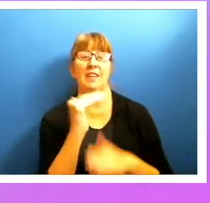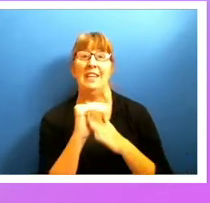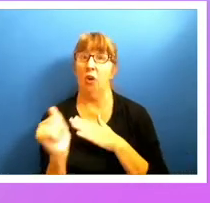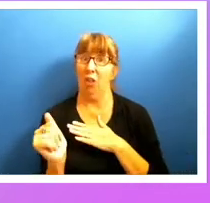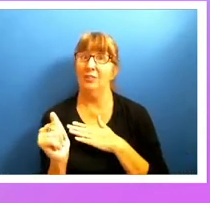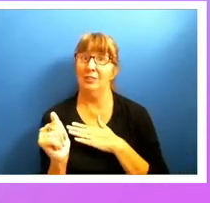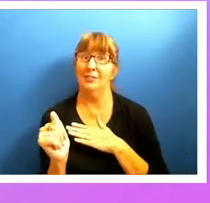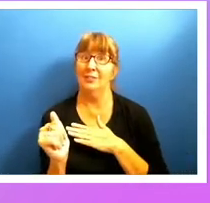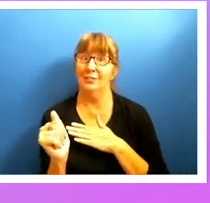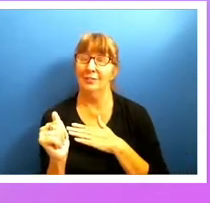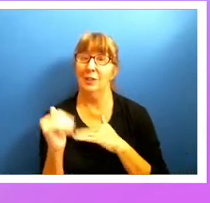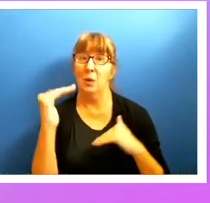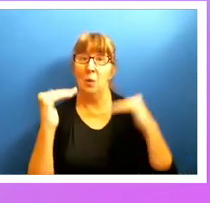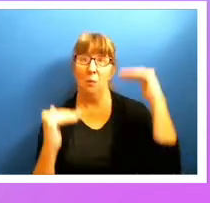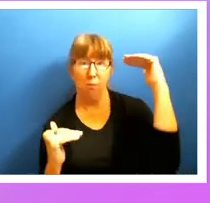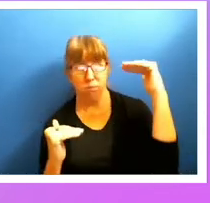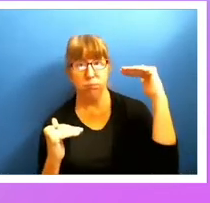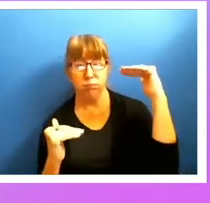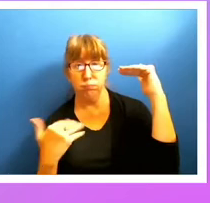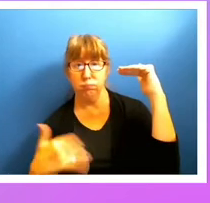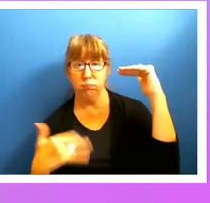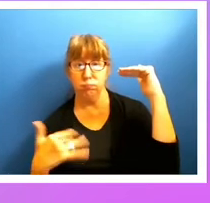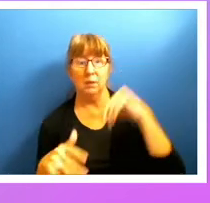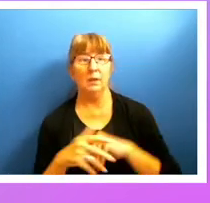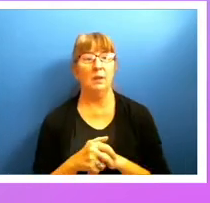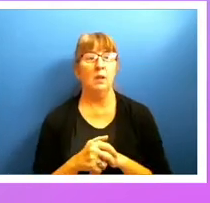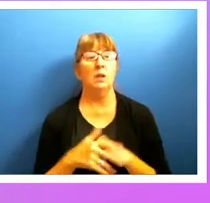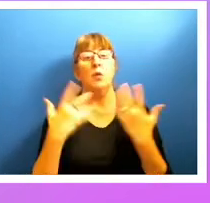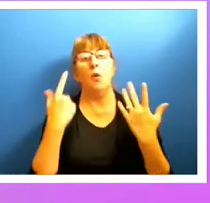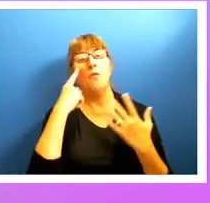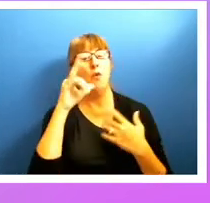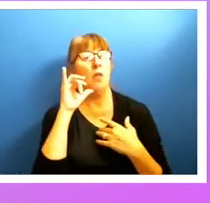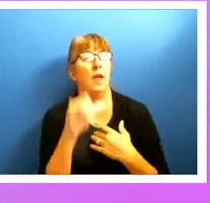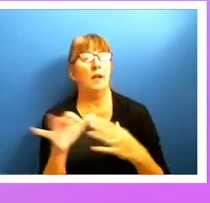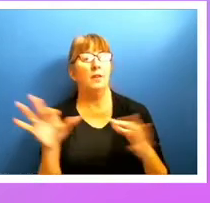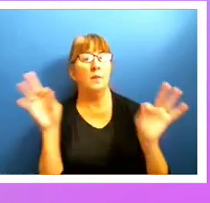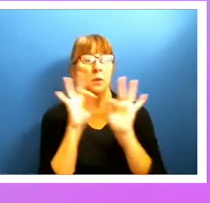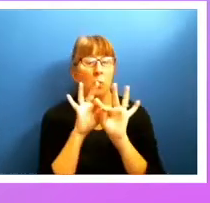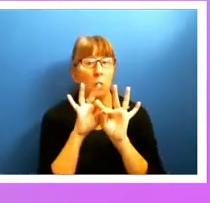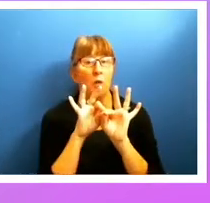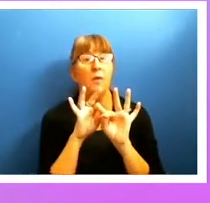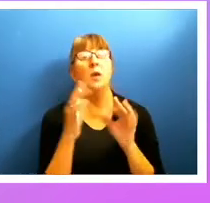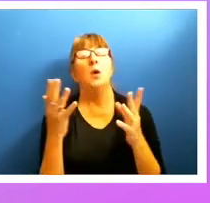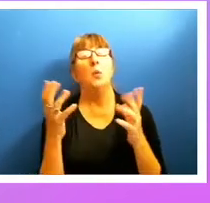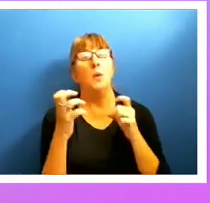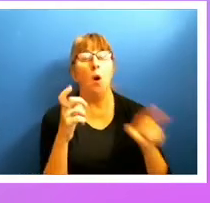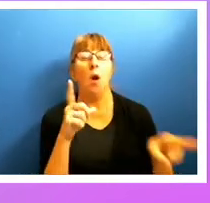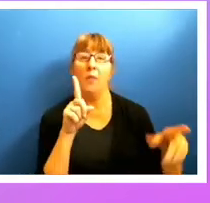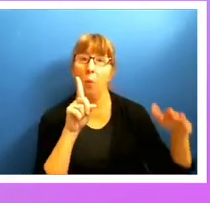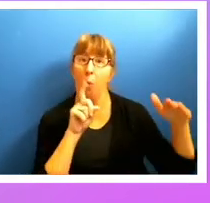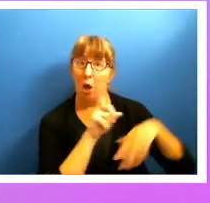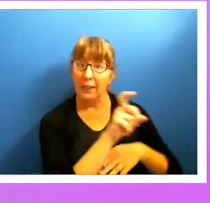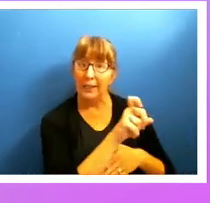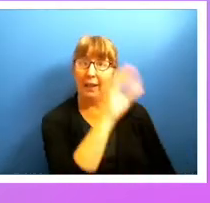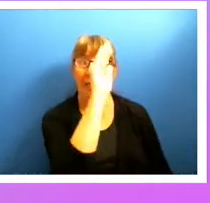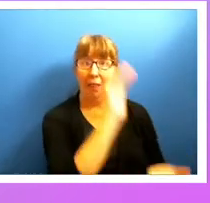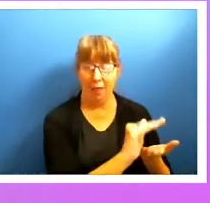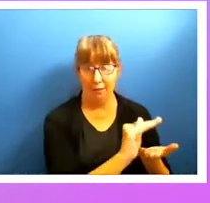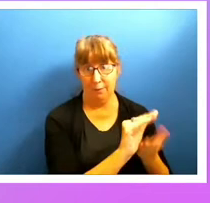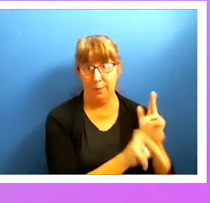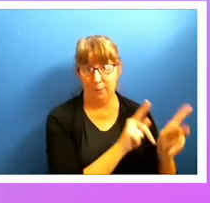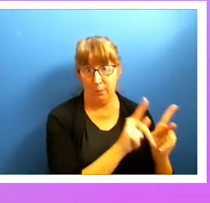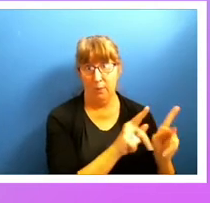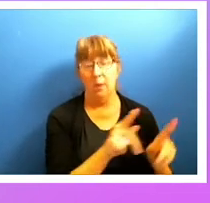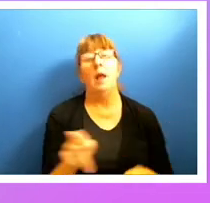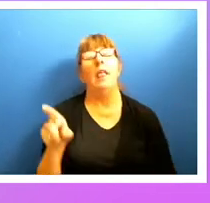channel mix for our company, very likely we want to minimize walk-in and we want to maximize click-in. So here